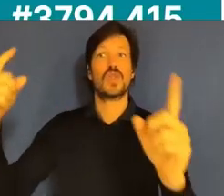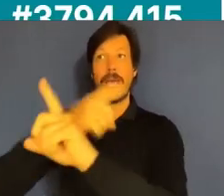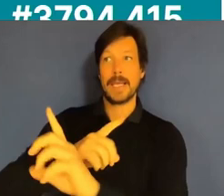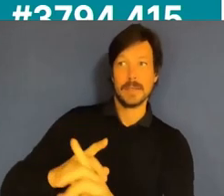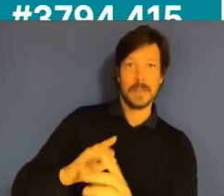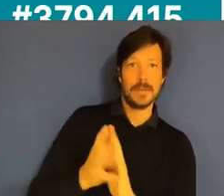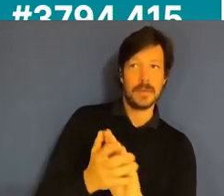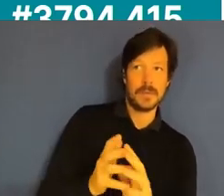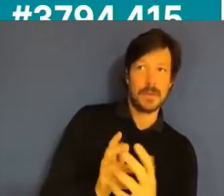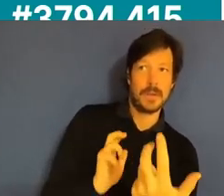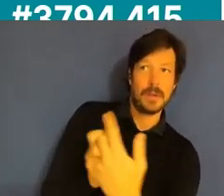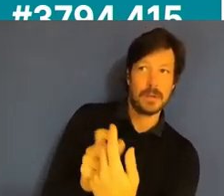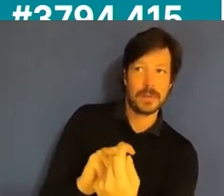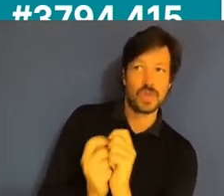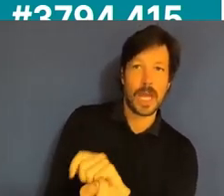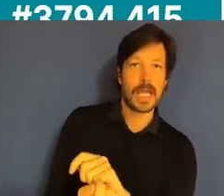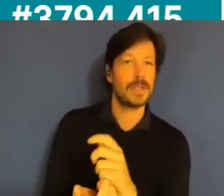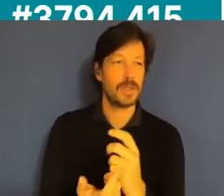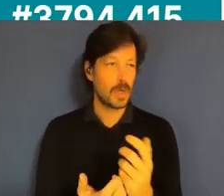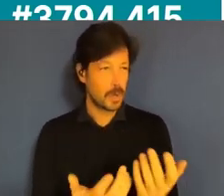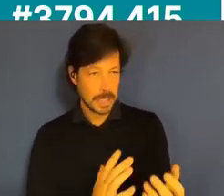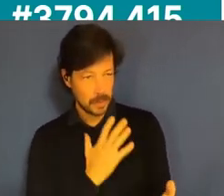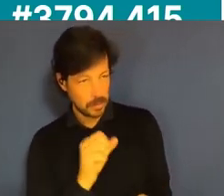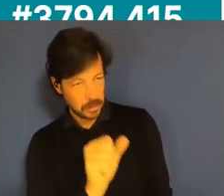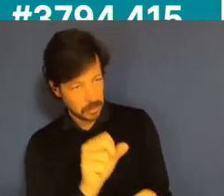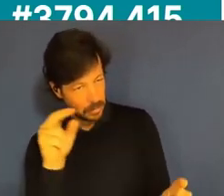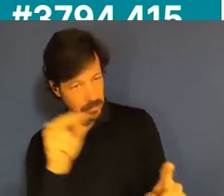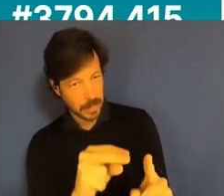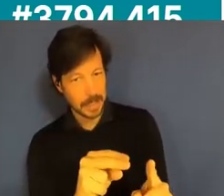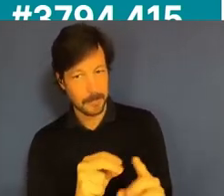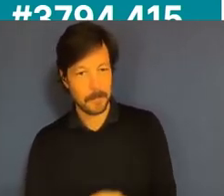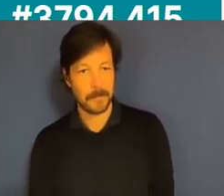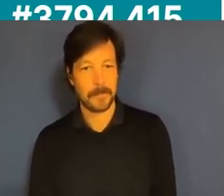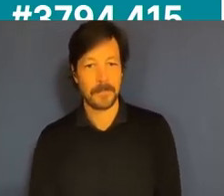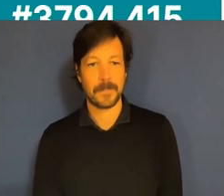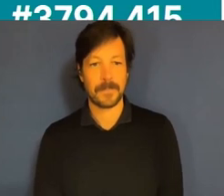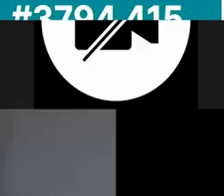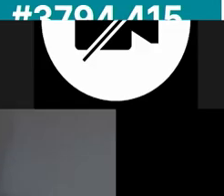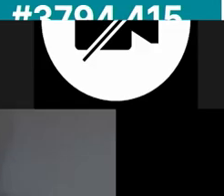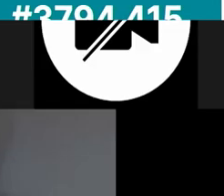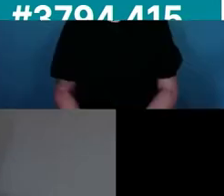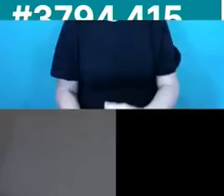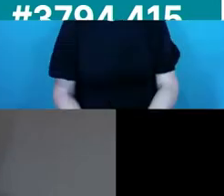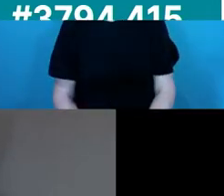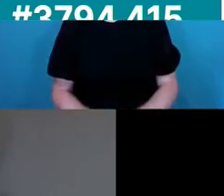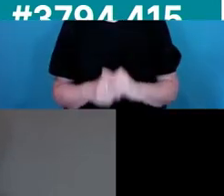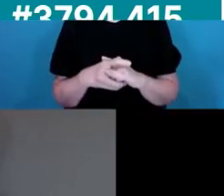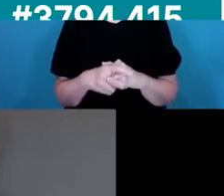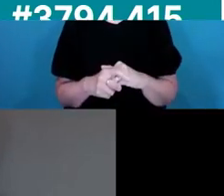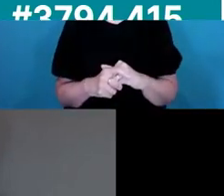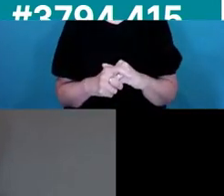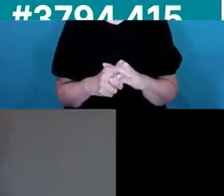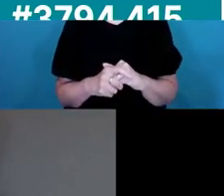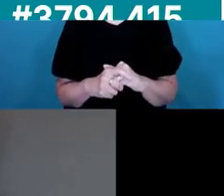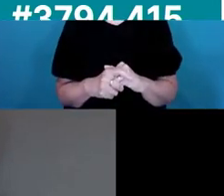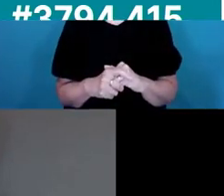reform. So I'm interested in your perspective with the work that you're doing every single day on this agenda. Yeah, thanks, Claire. And, Peter, your comments about